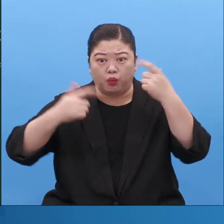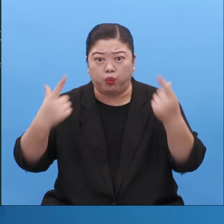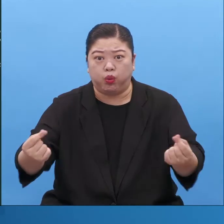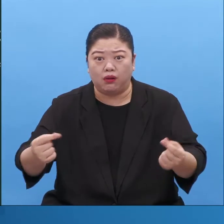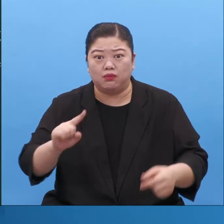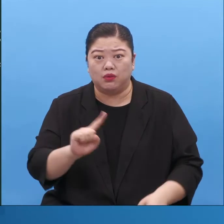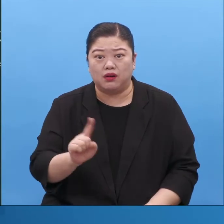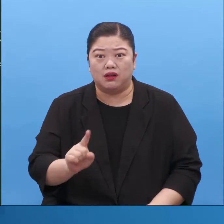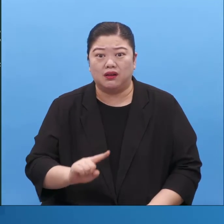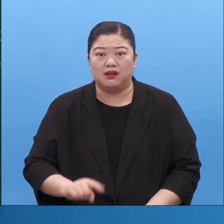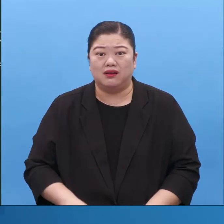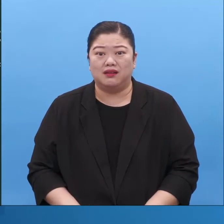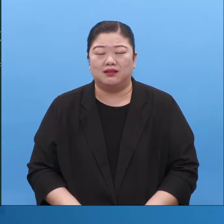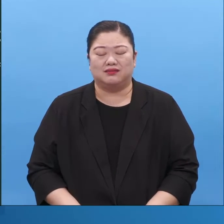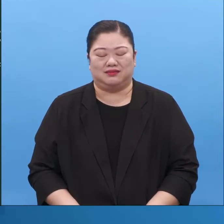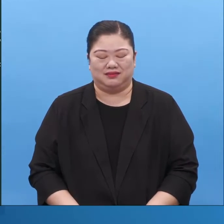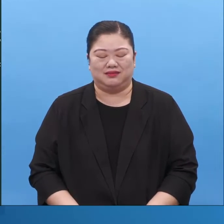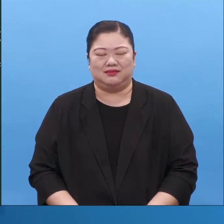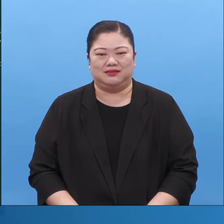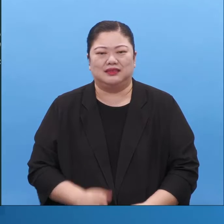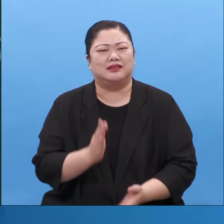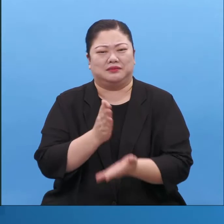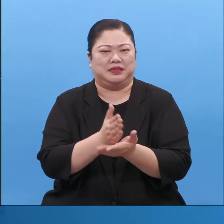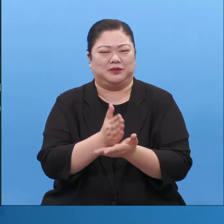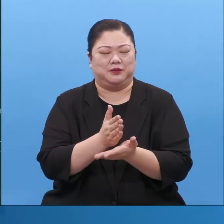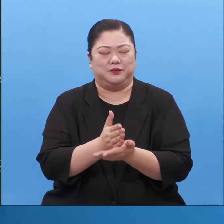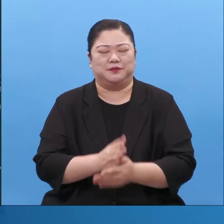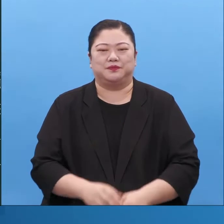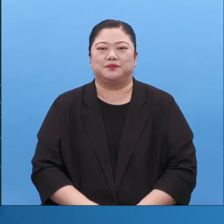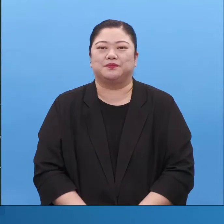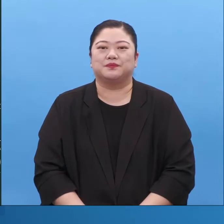Don't lose all of this. He must remember.